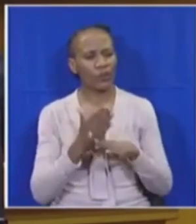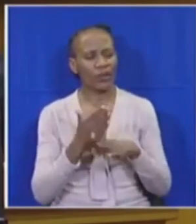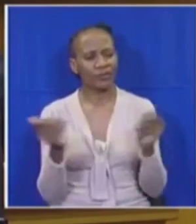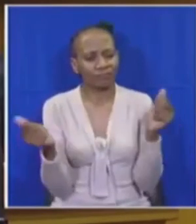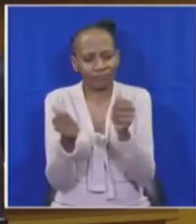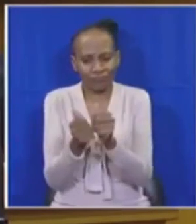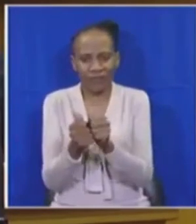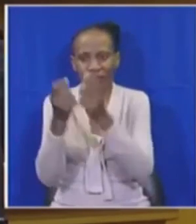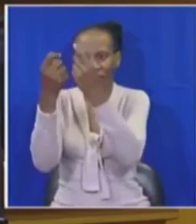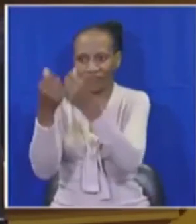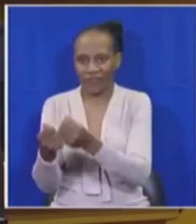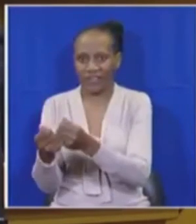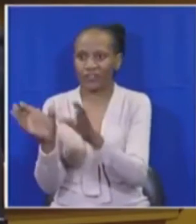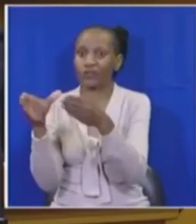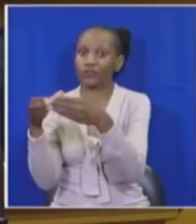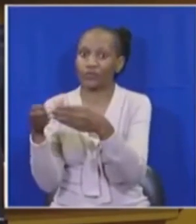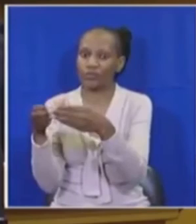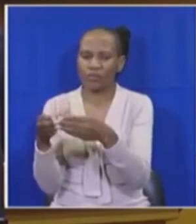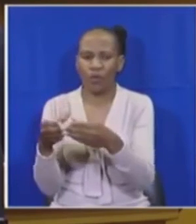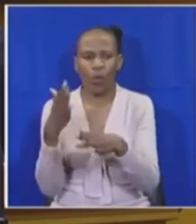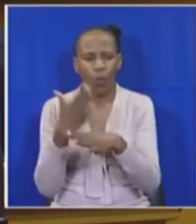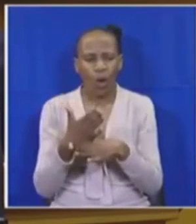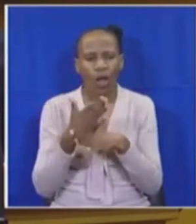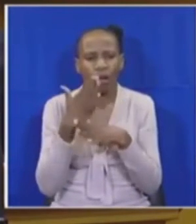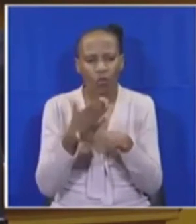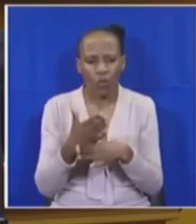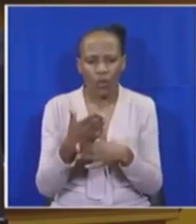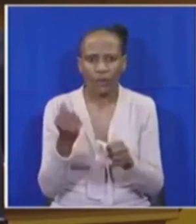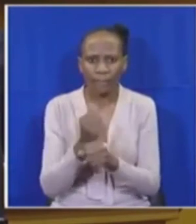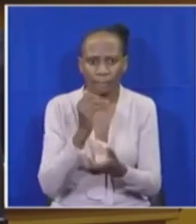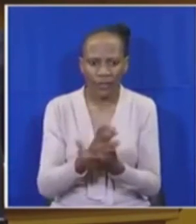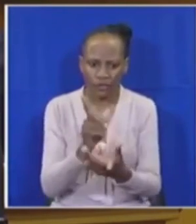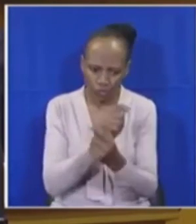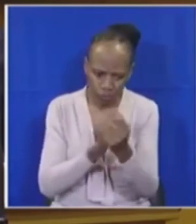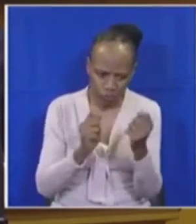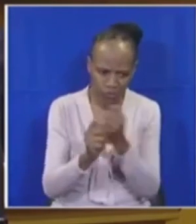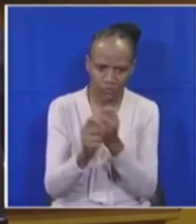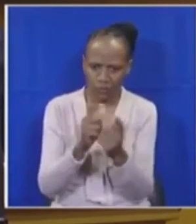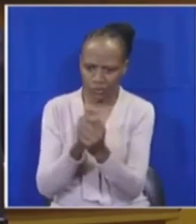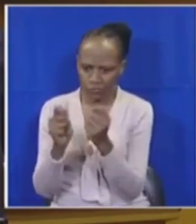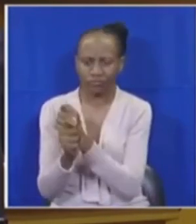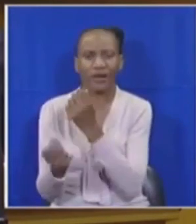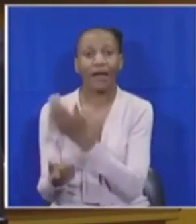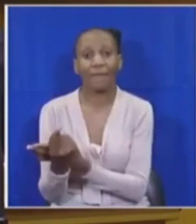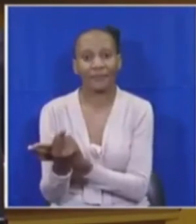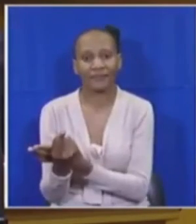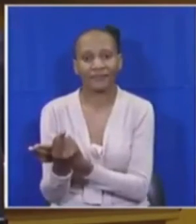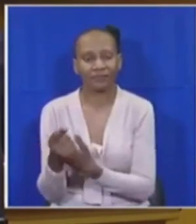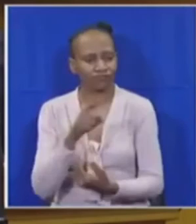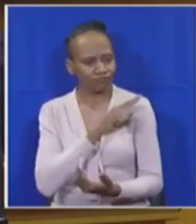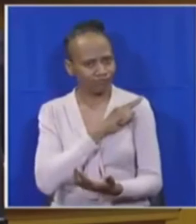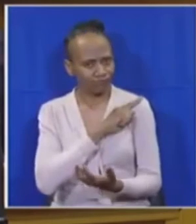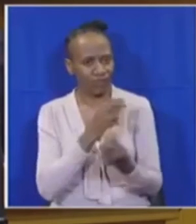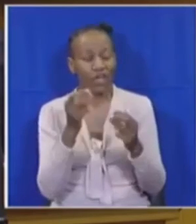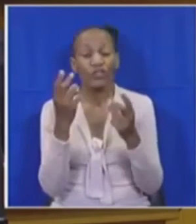diversification and transformation of the sector so that new